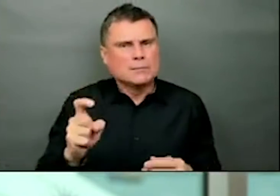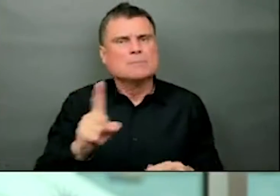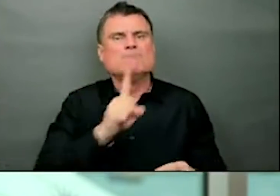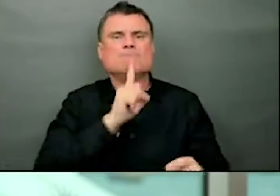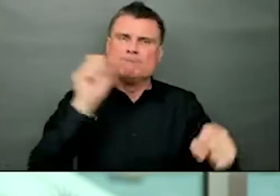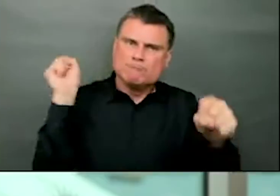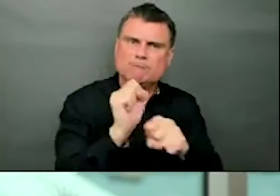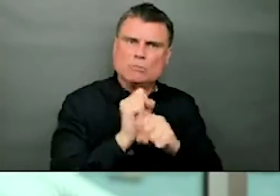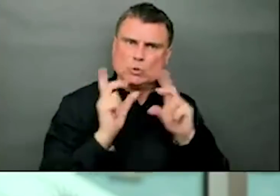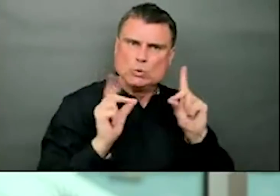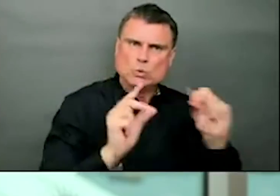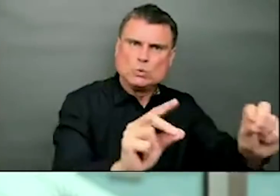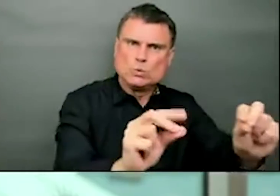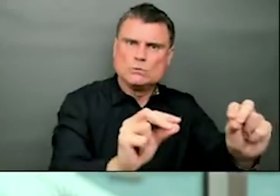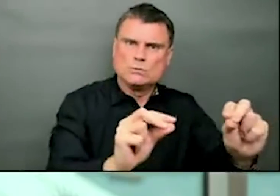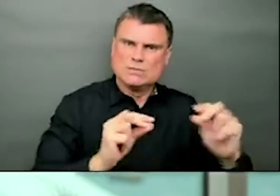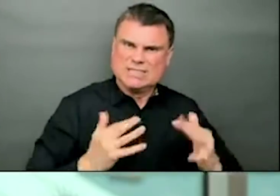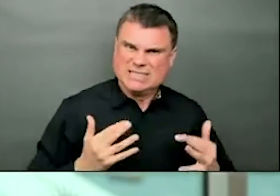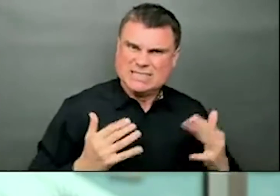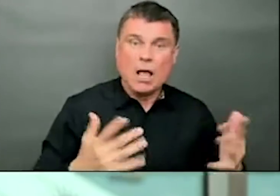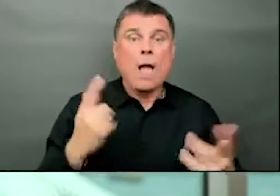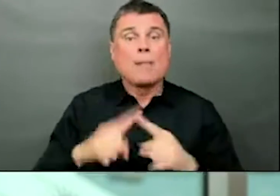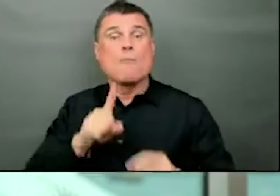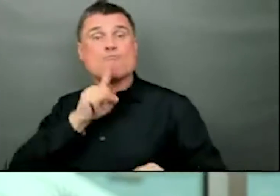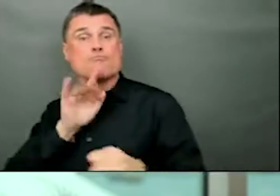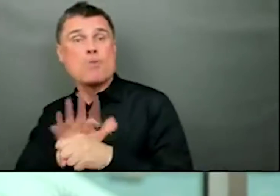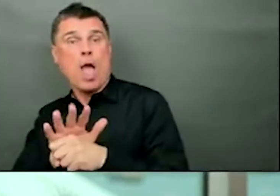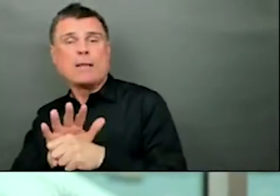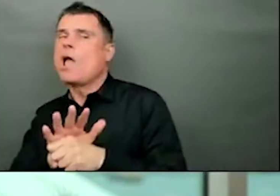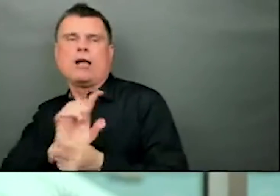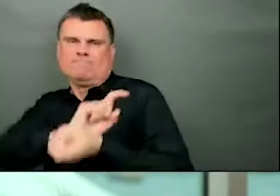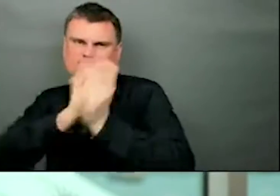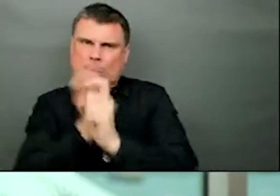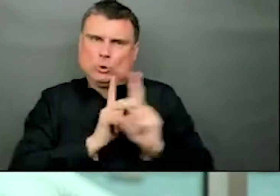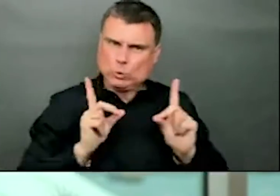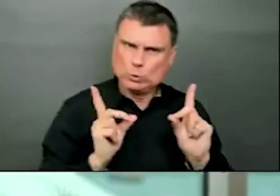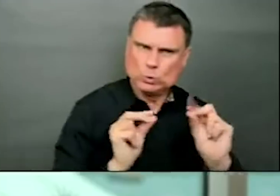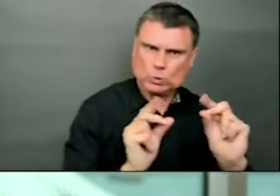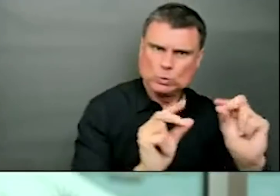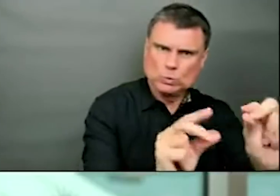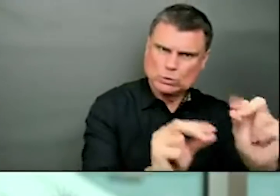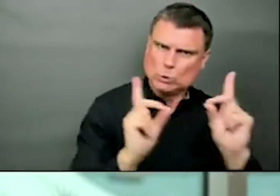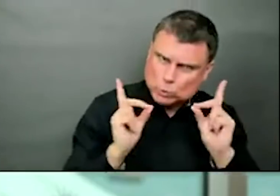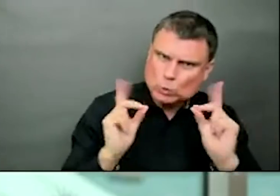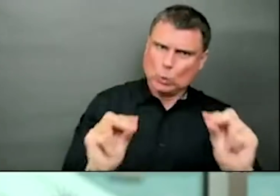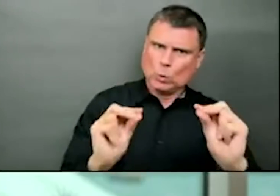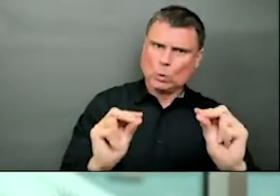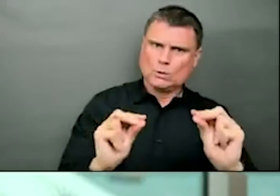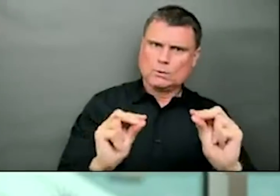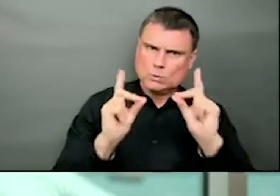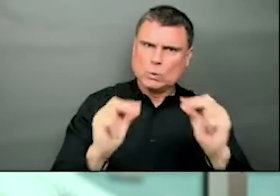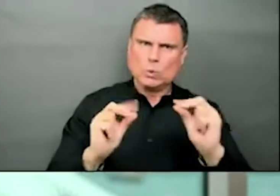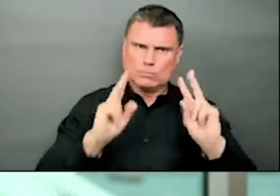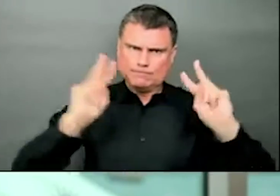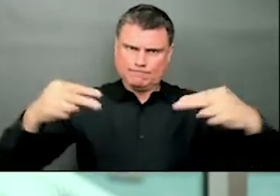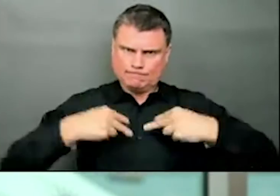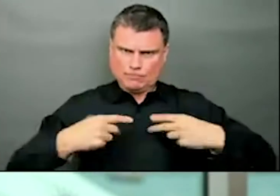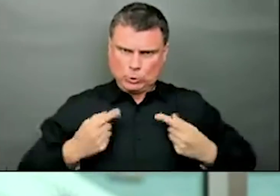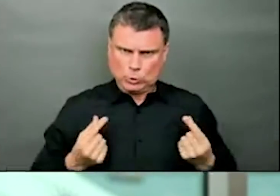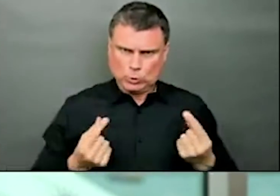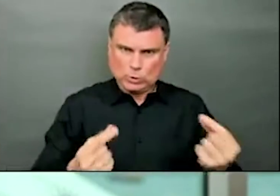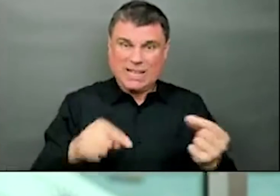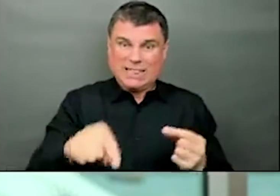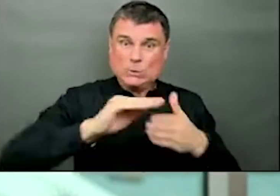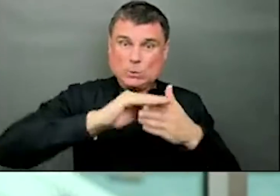100% all in. When we stay 100% committed to our role. So this weekend, let's stick to doing what